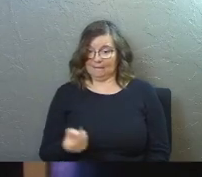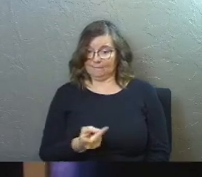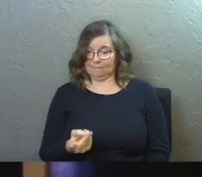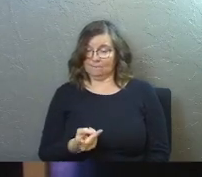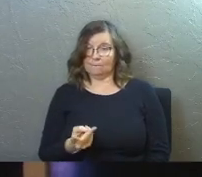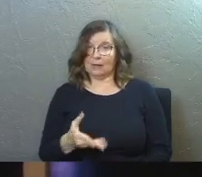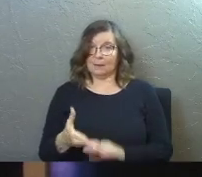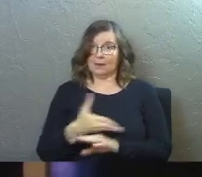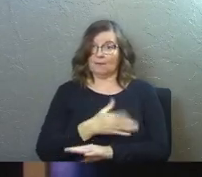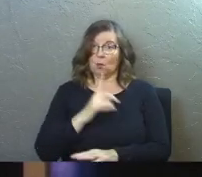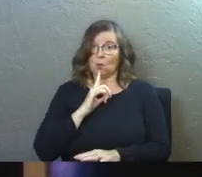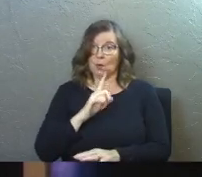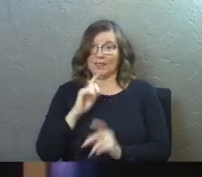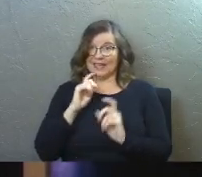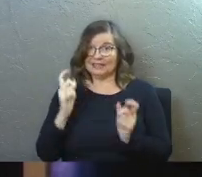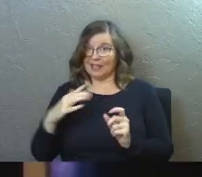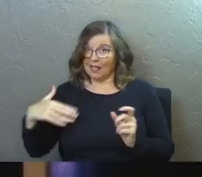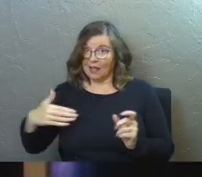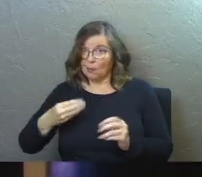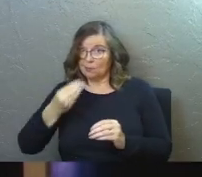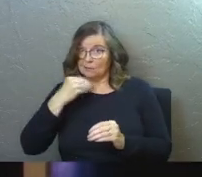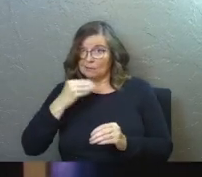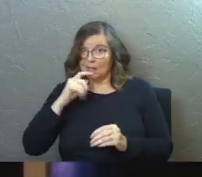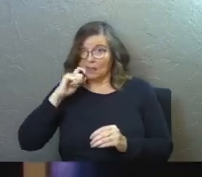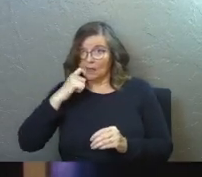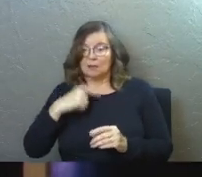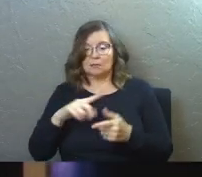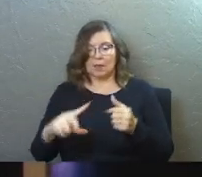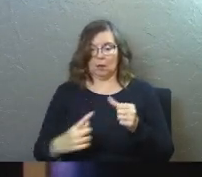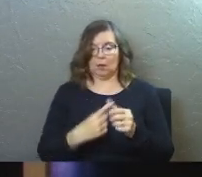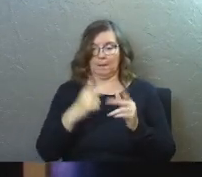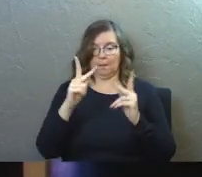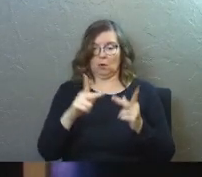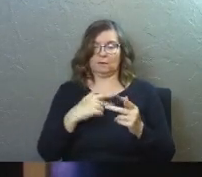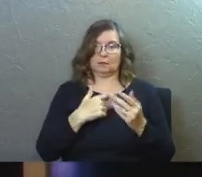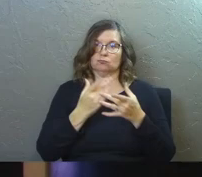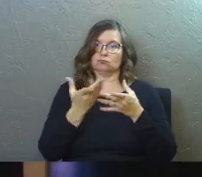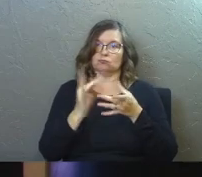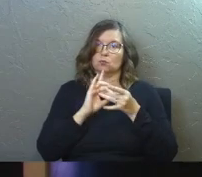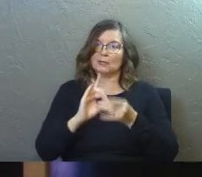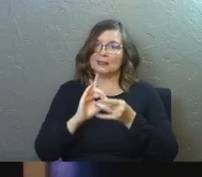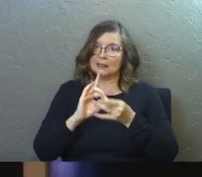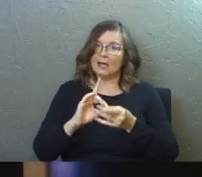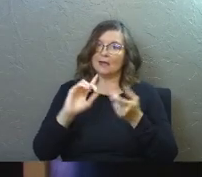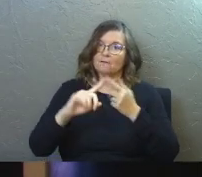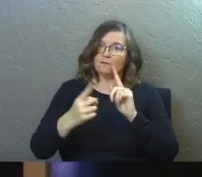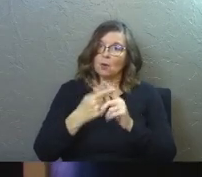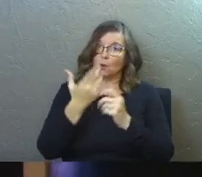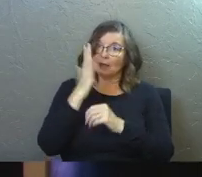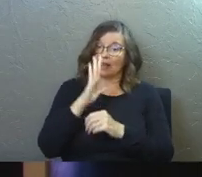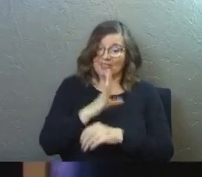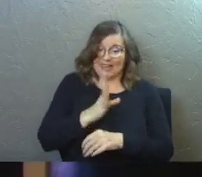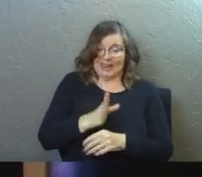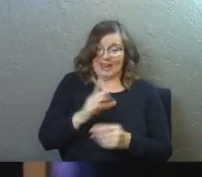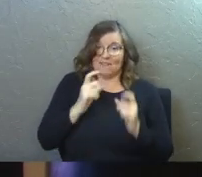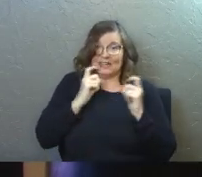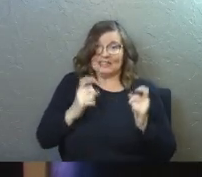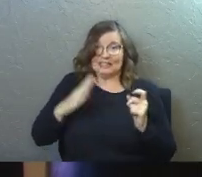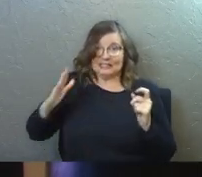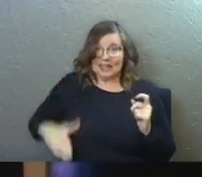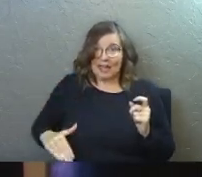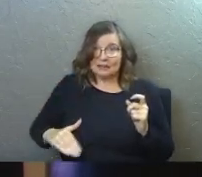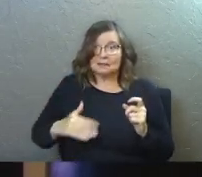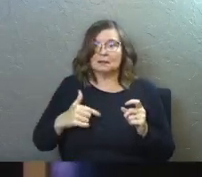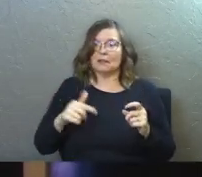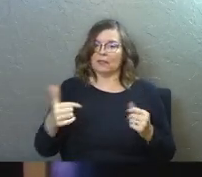that story before they ever sinned. And they were in this perfect state with God of relationship, friendship that they had never sinned. And because they had never